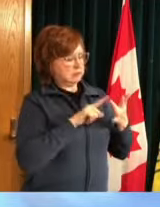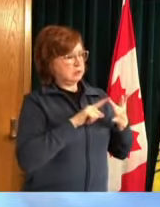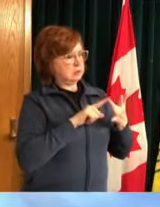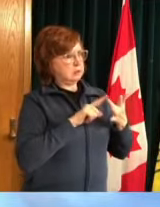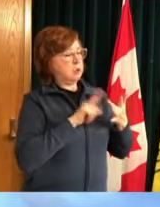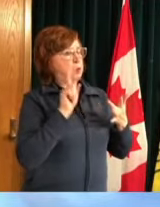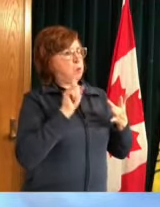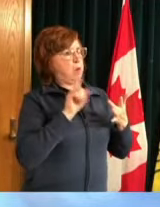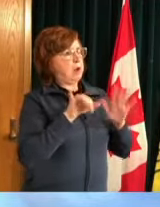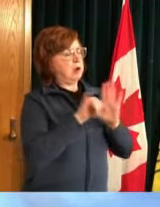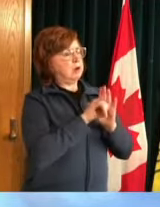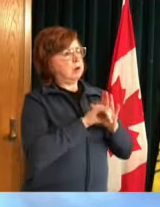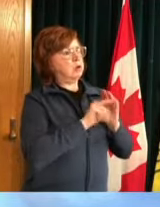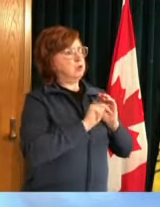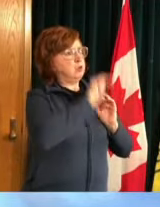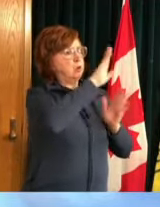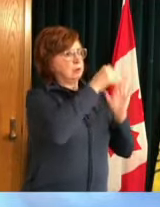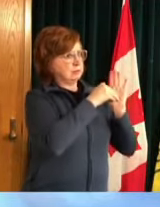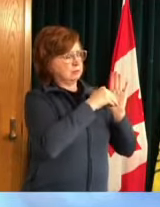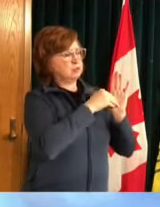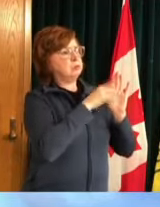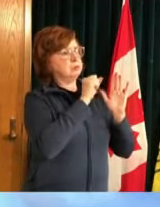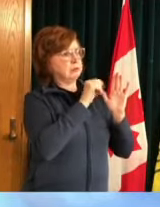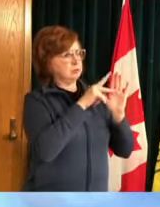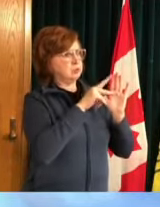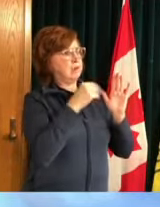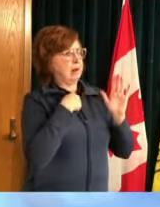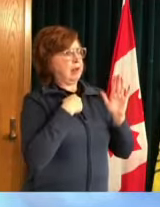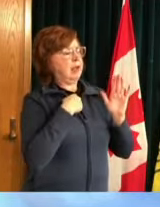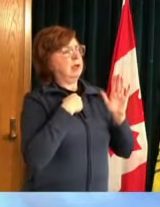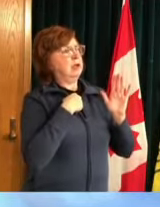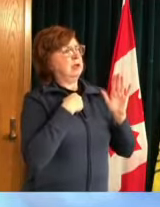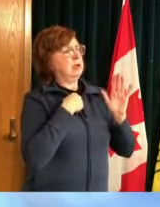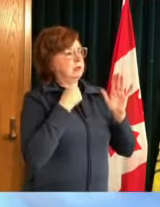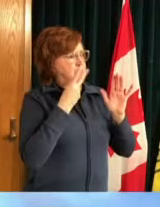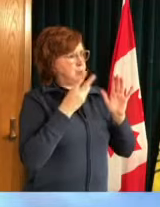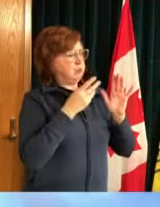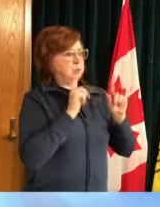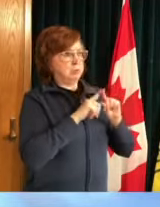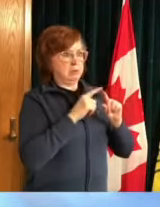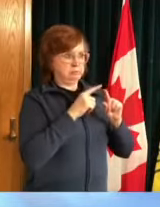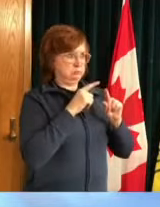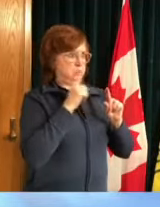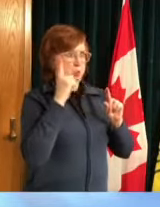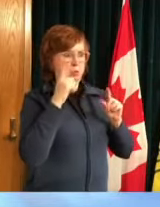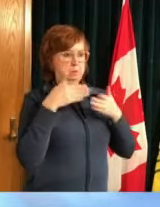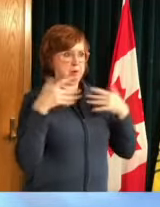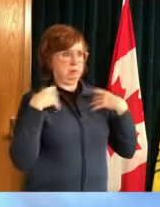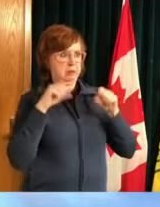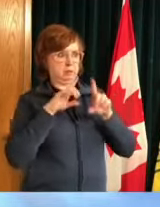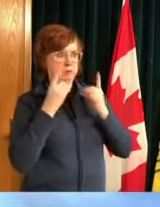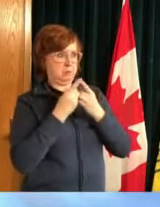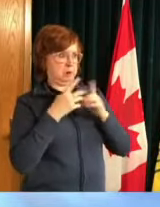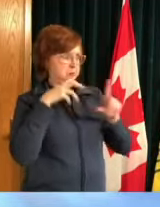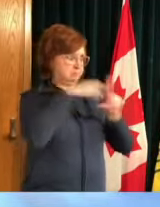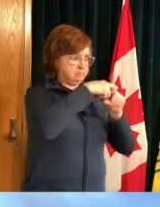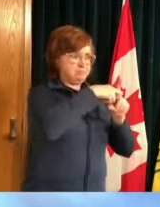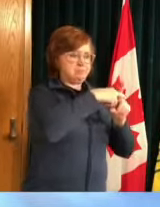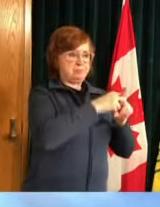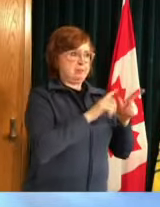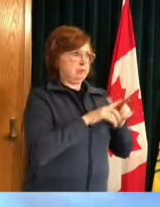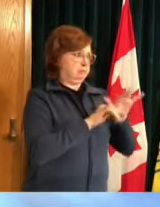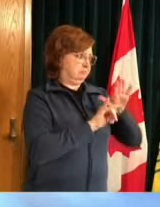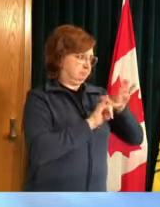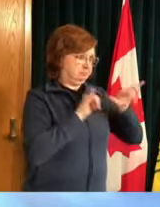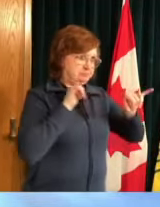by a case investigation by public health and of course all cases and contacts doing the really important but